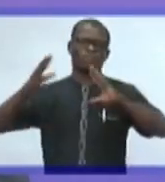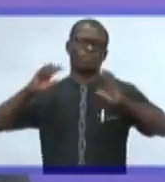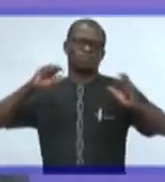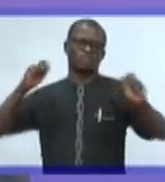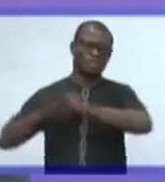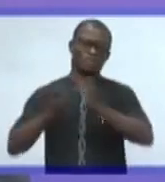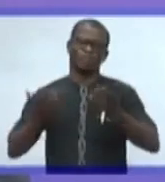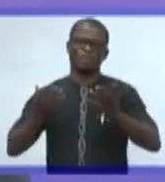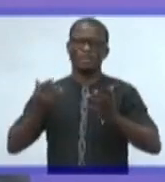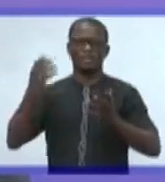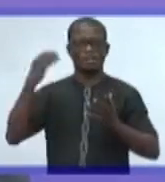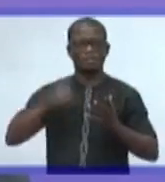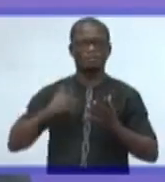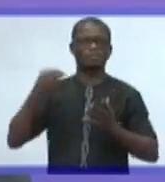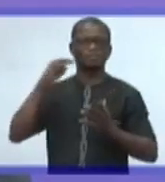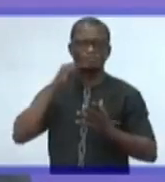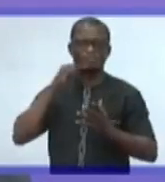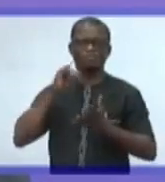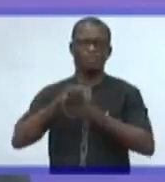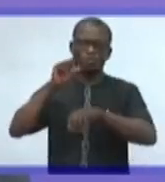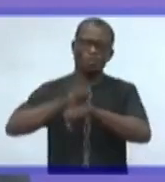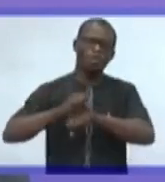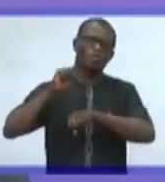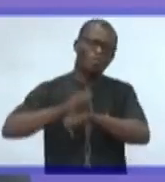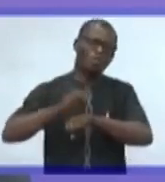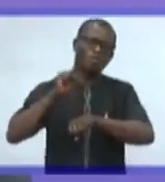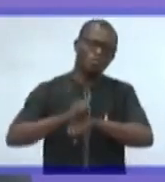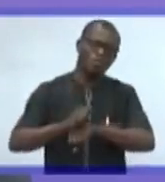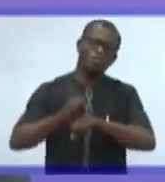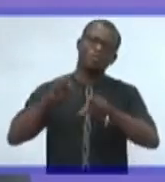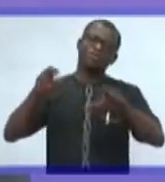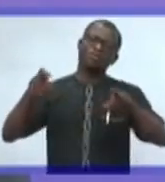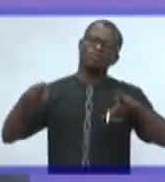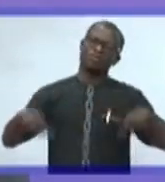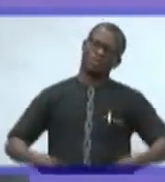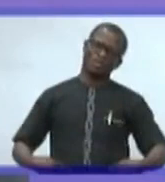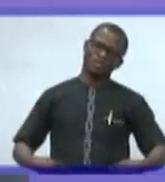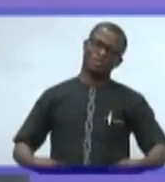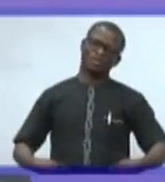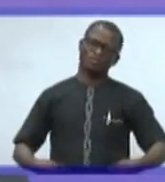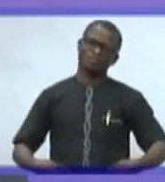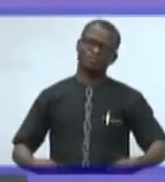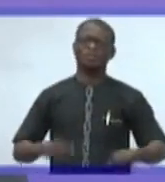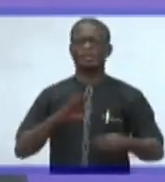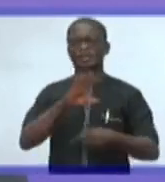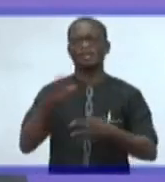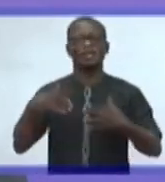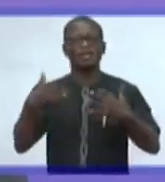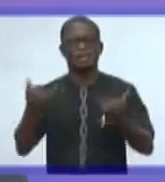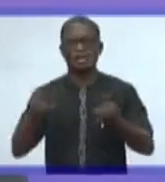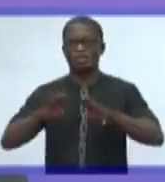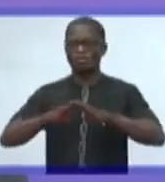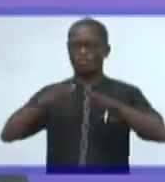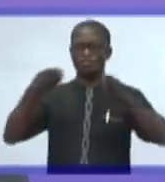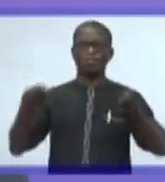and worked and retired in the Western world. They now openly